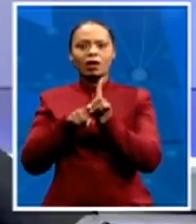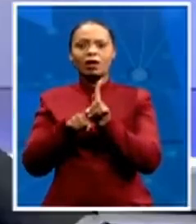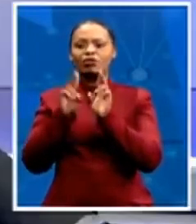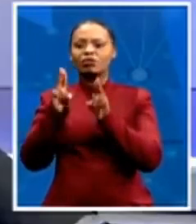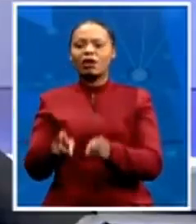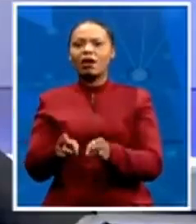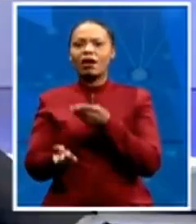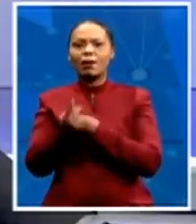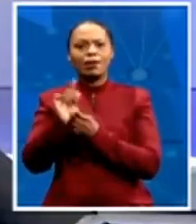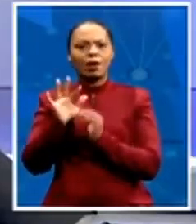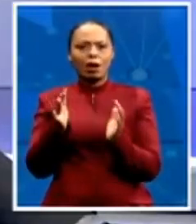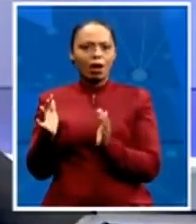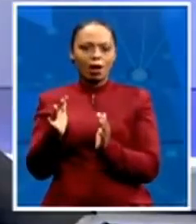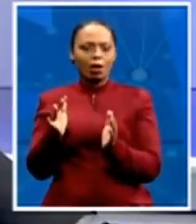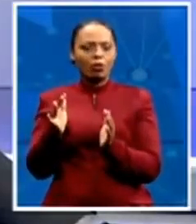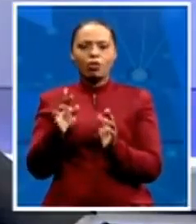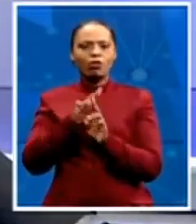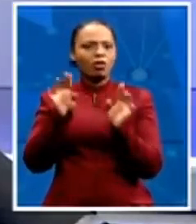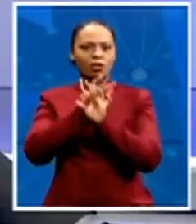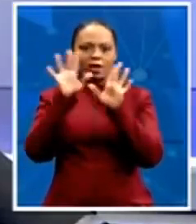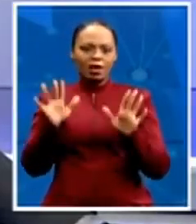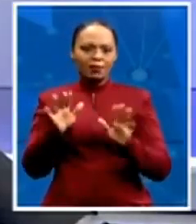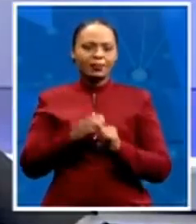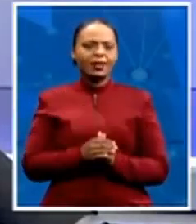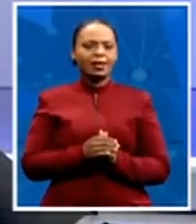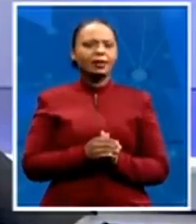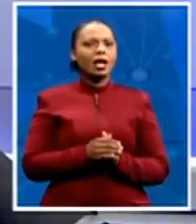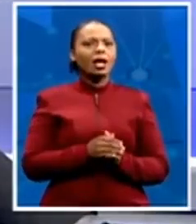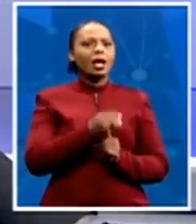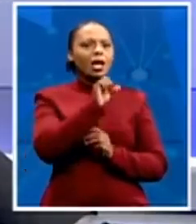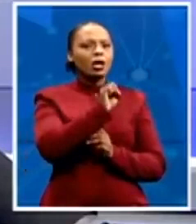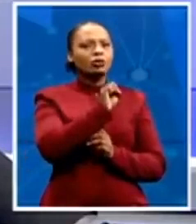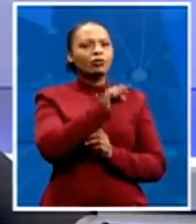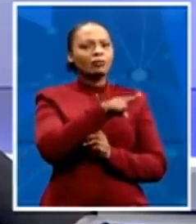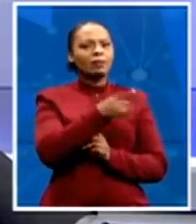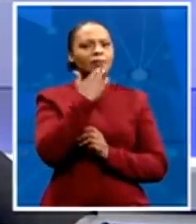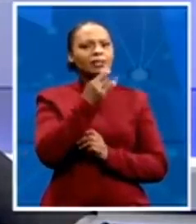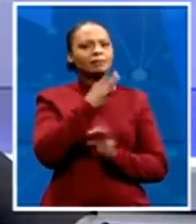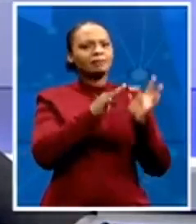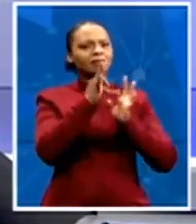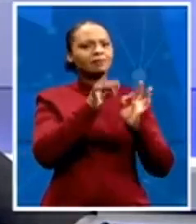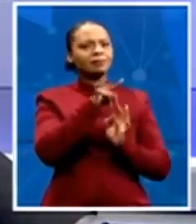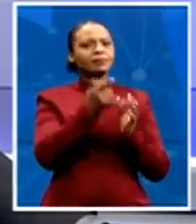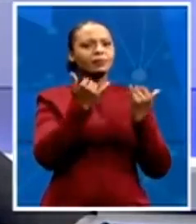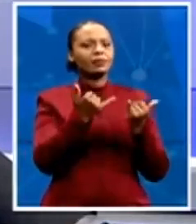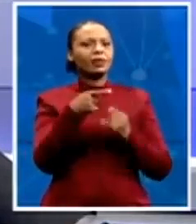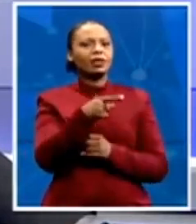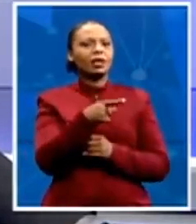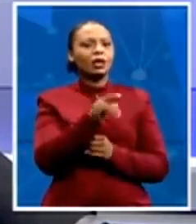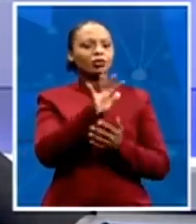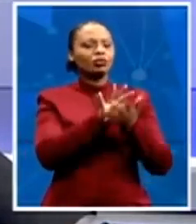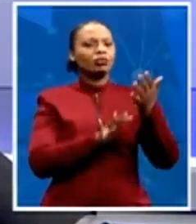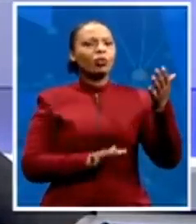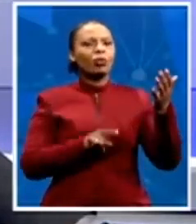Sophie, take us back to that story that you covered with regards to the building